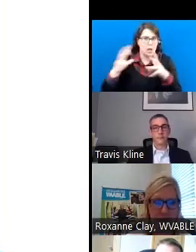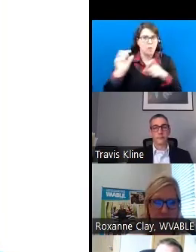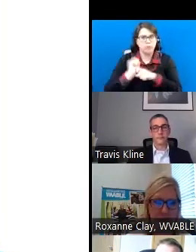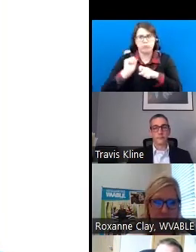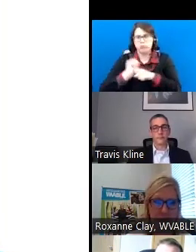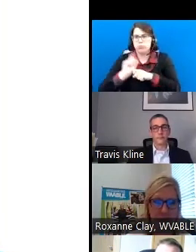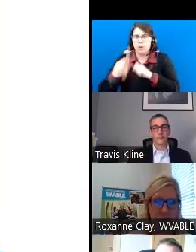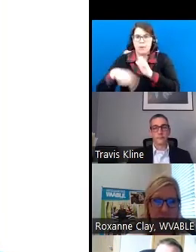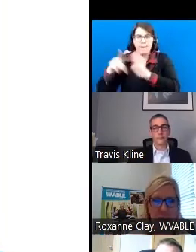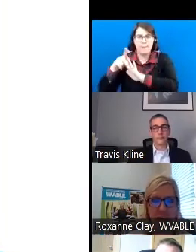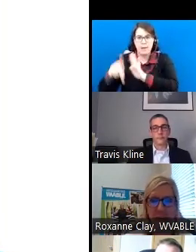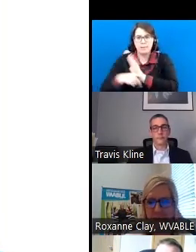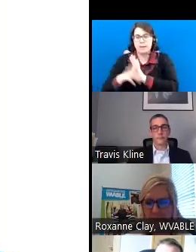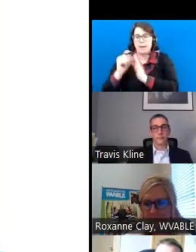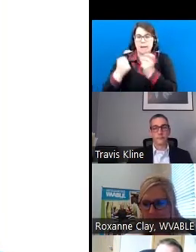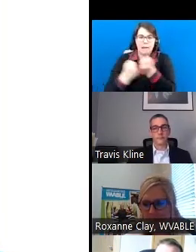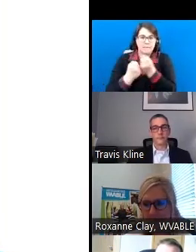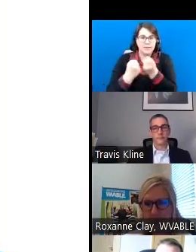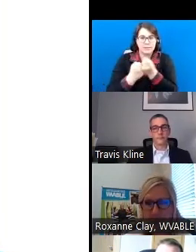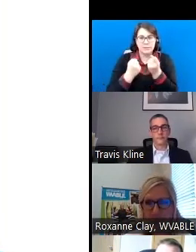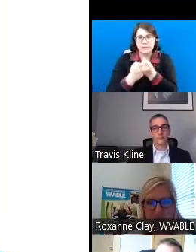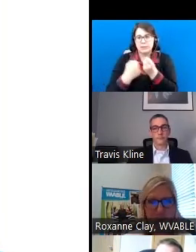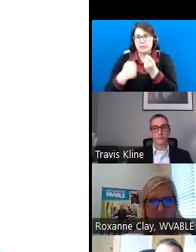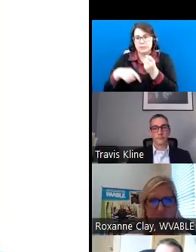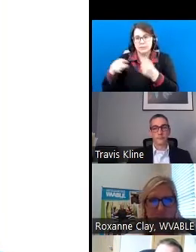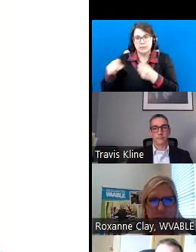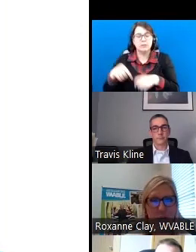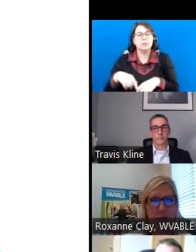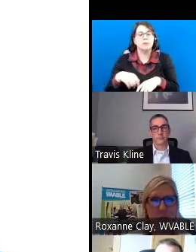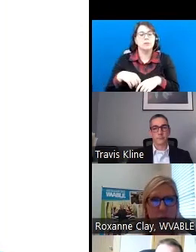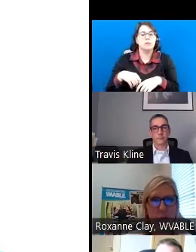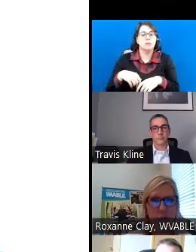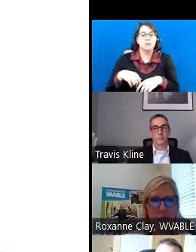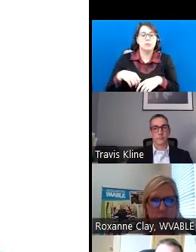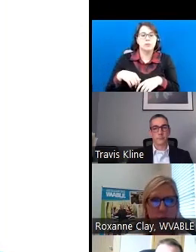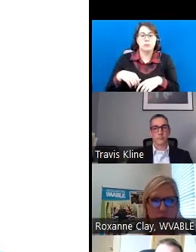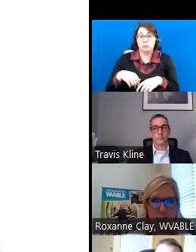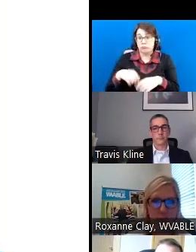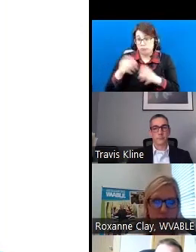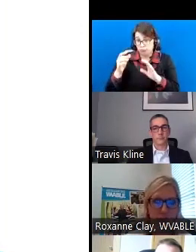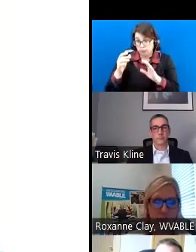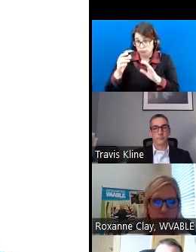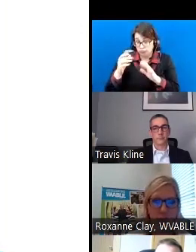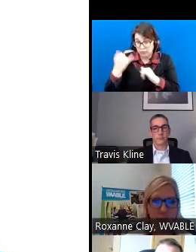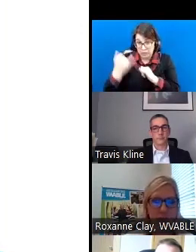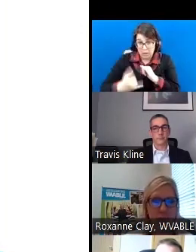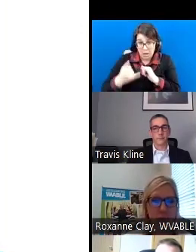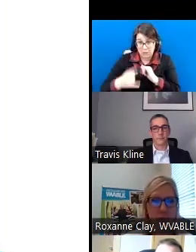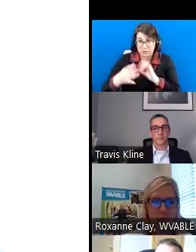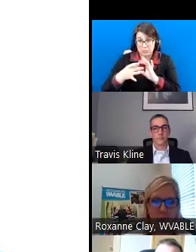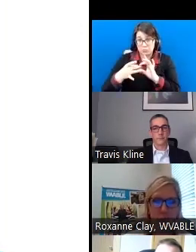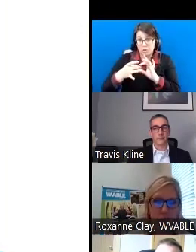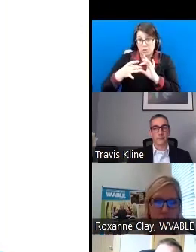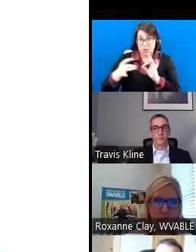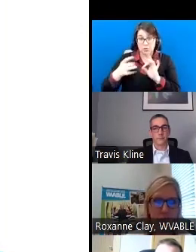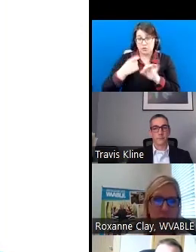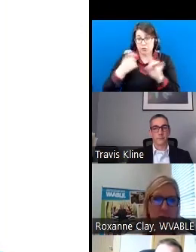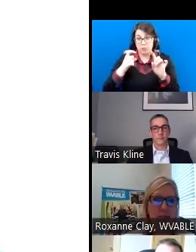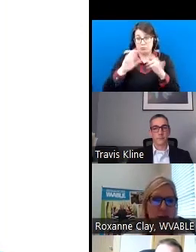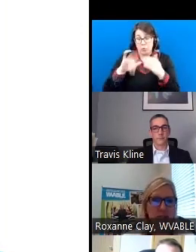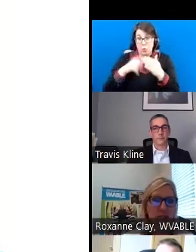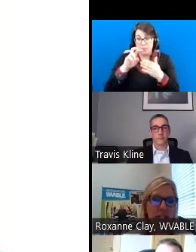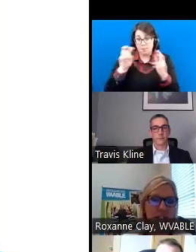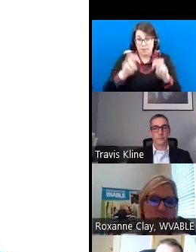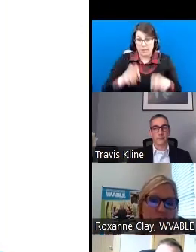advocacy side of things. And, you know, as far as any closing remarks or final remarks, you know, from our panelists,